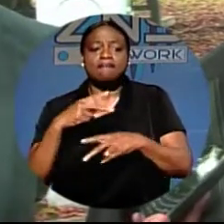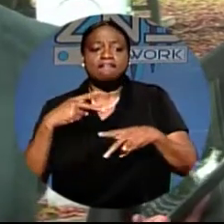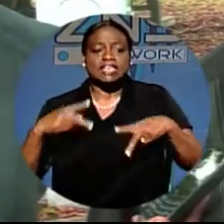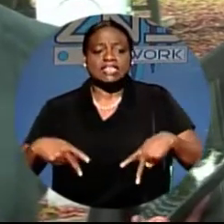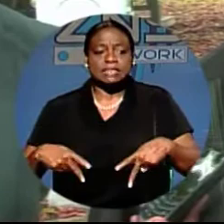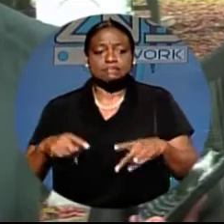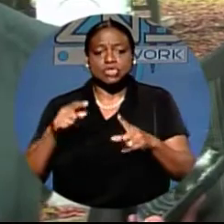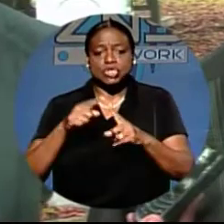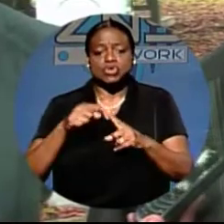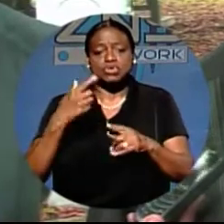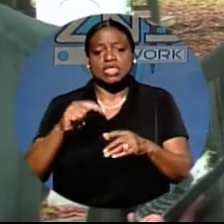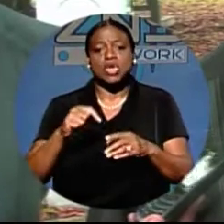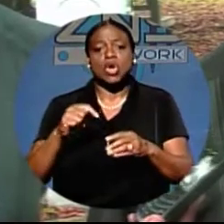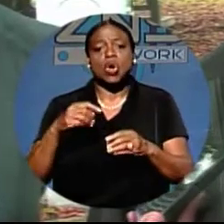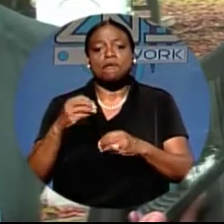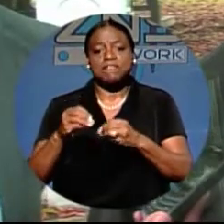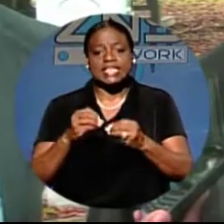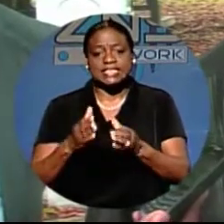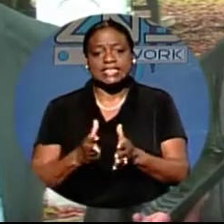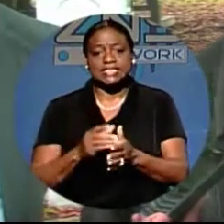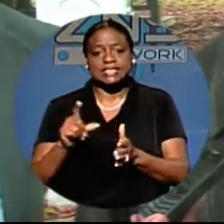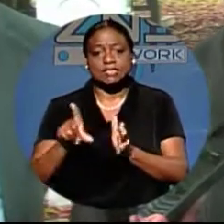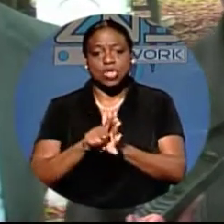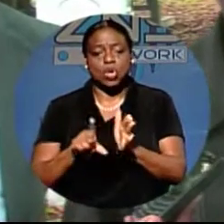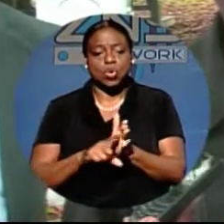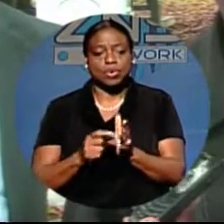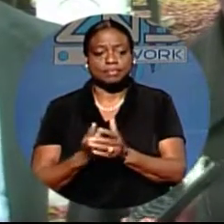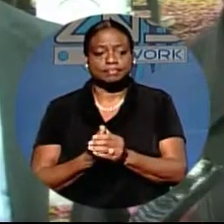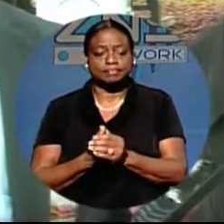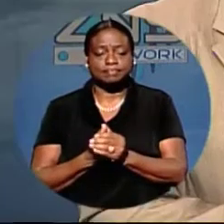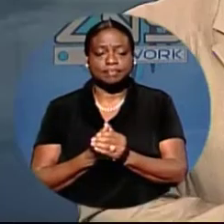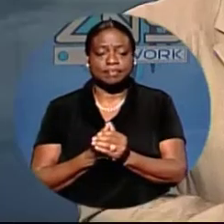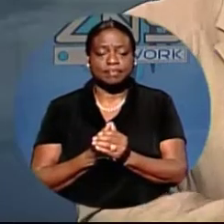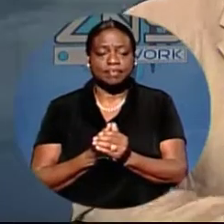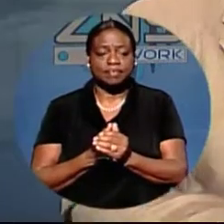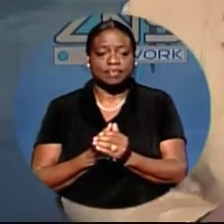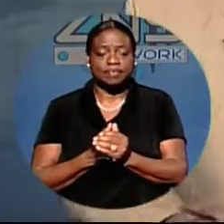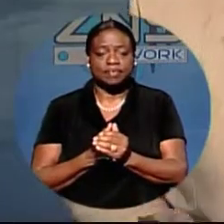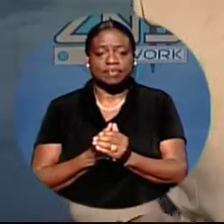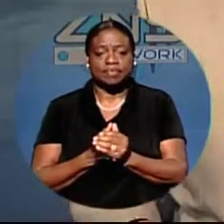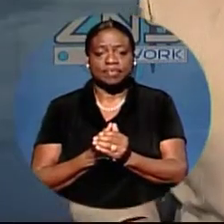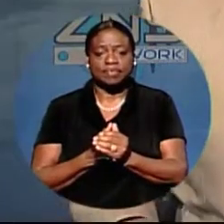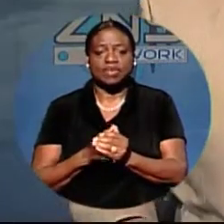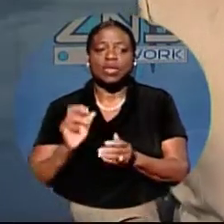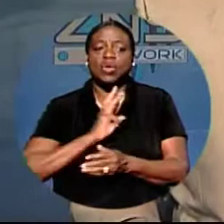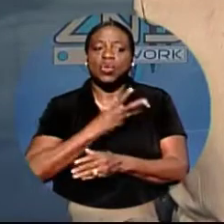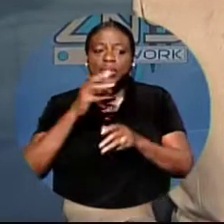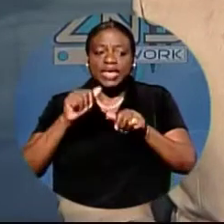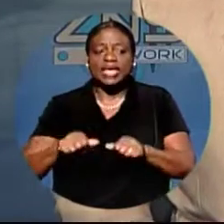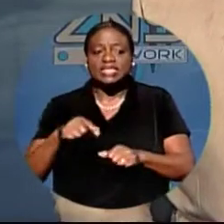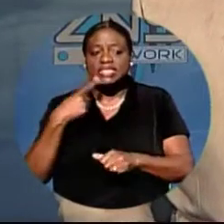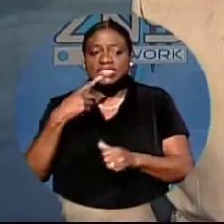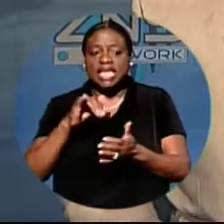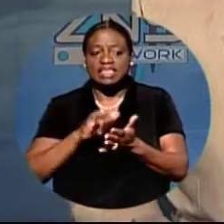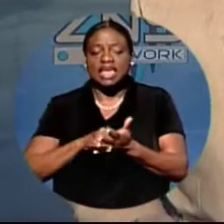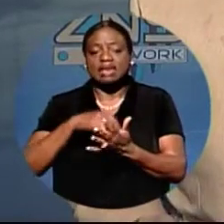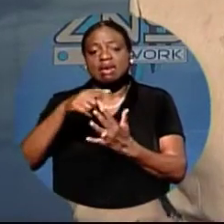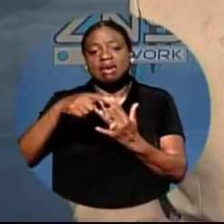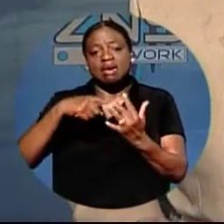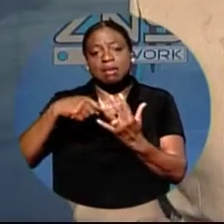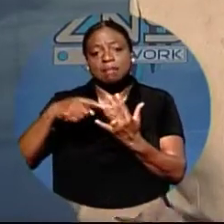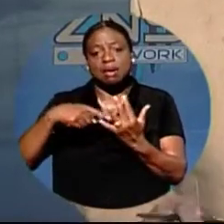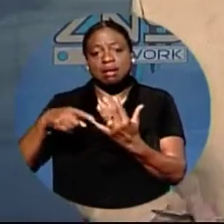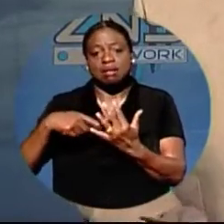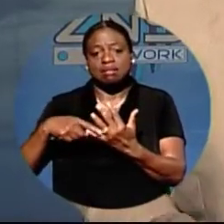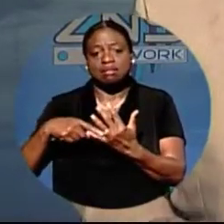heinous offenses. And I am Vaughn Albury, ZNS News. We can also report to you that among the bloodshed